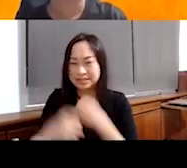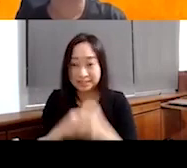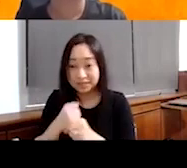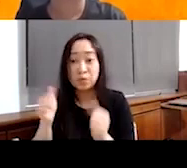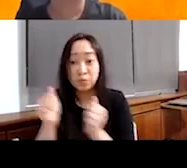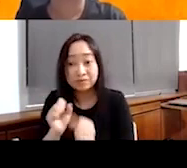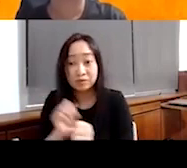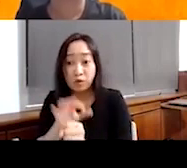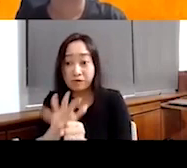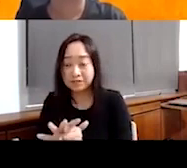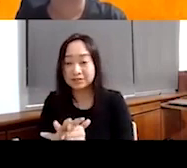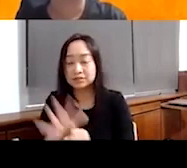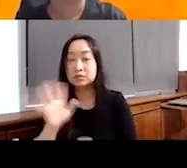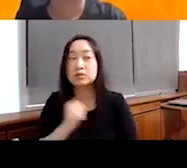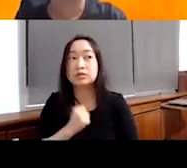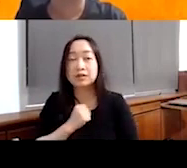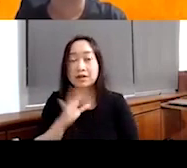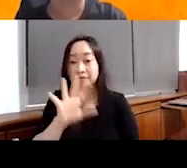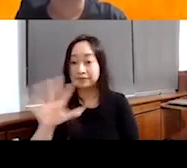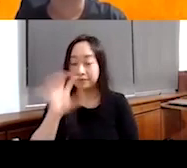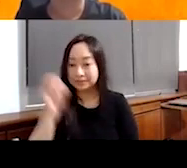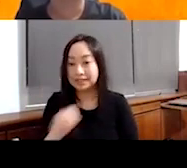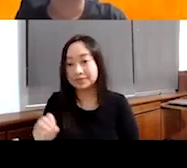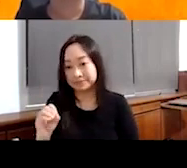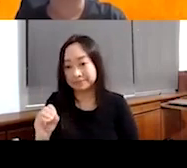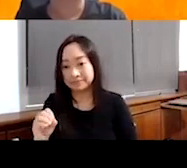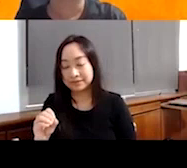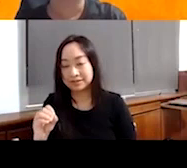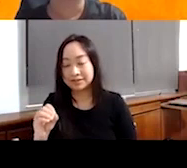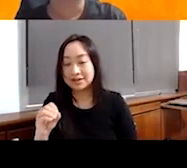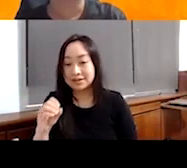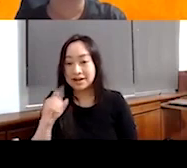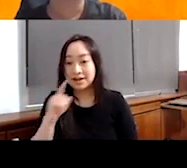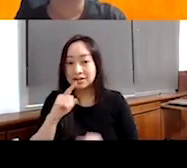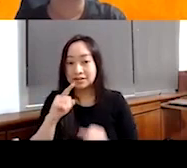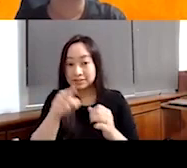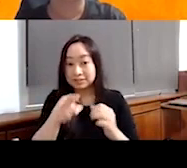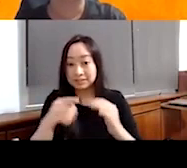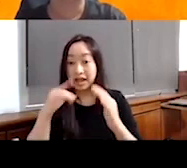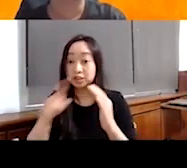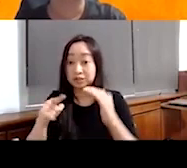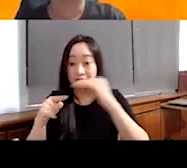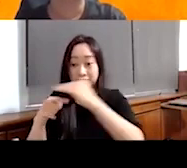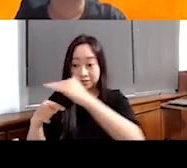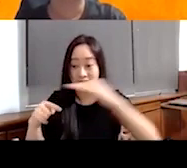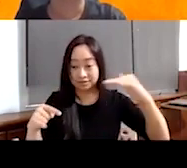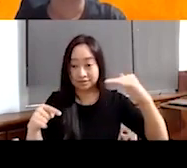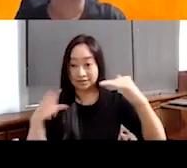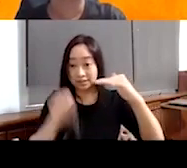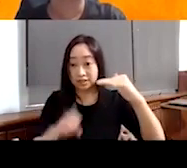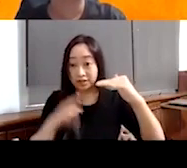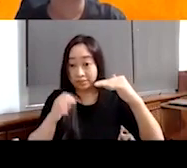the disruptions, I'm sorry, 57, sorry, 55%. Let get my stats right. It was even lower than the overall South Hebron baseline. It was only